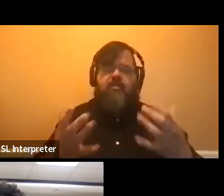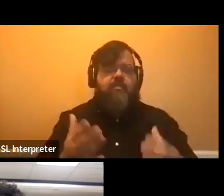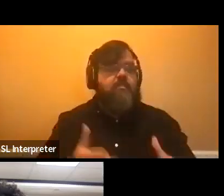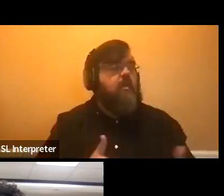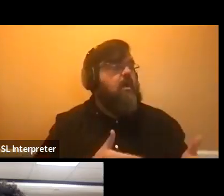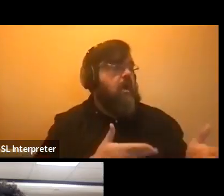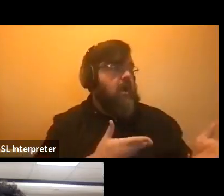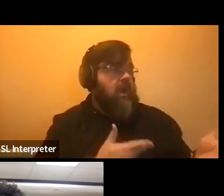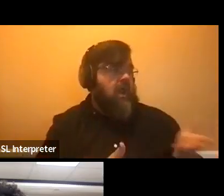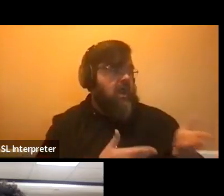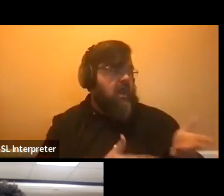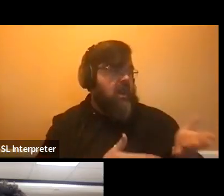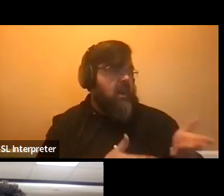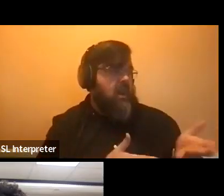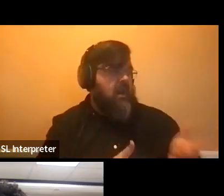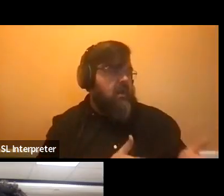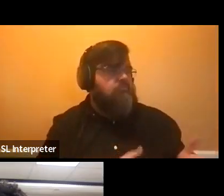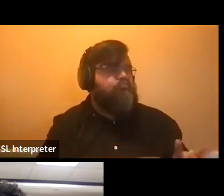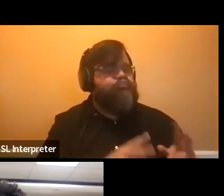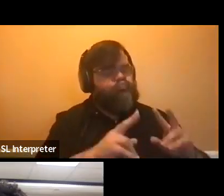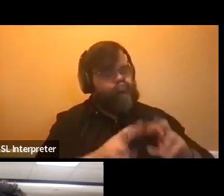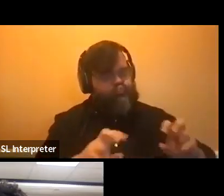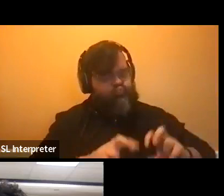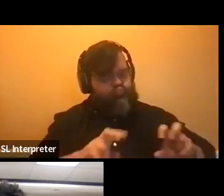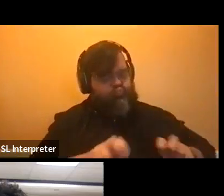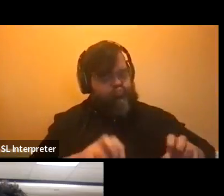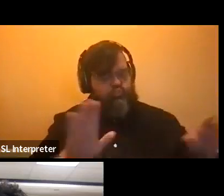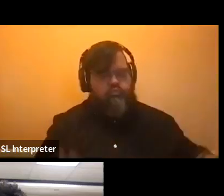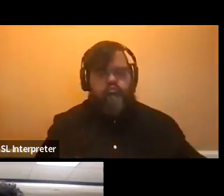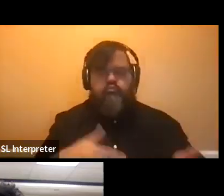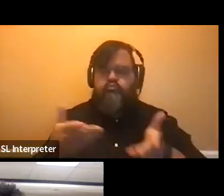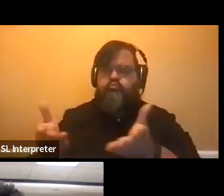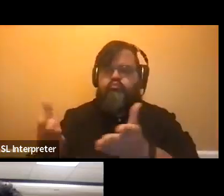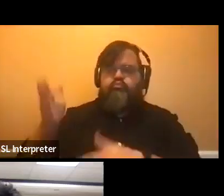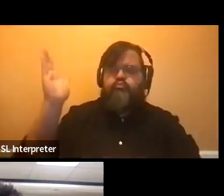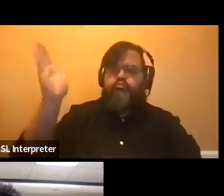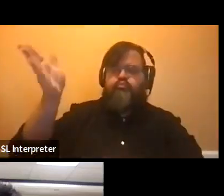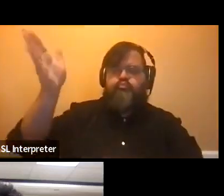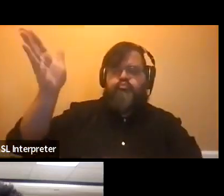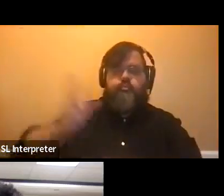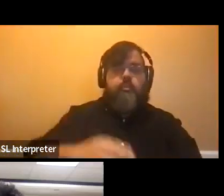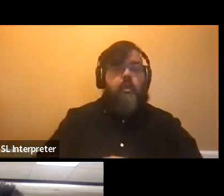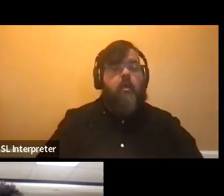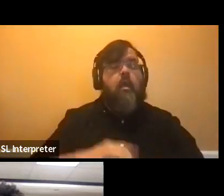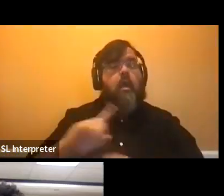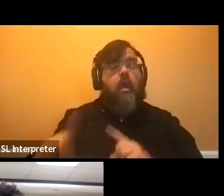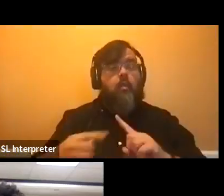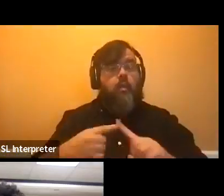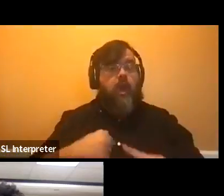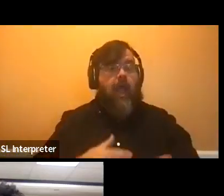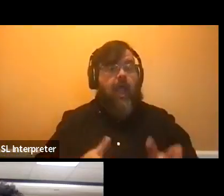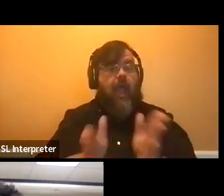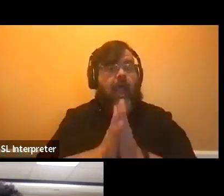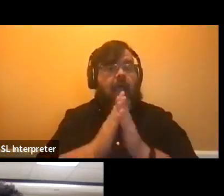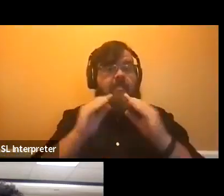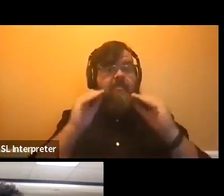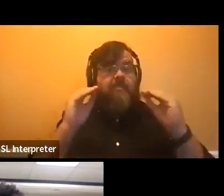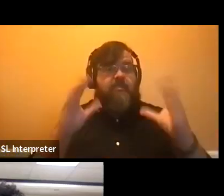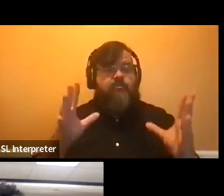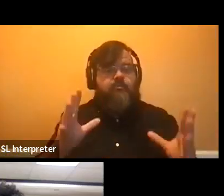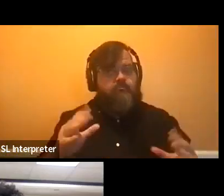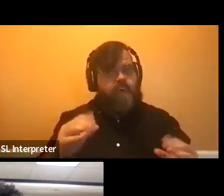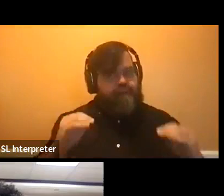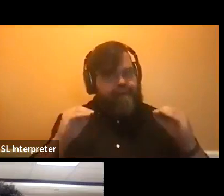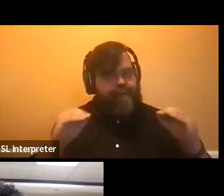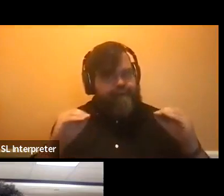experiences and to look at the themes across people's experiences. When I ask people to teach honors sections of courses,